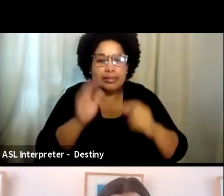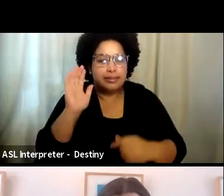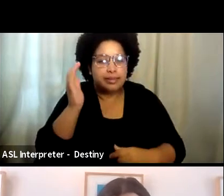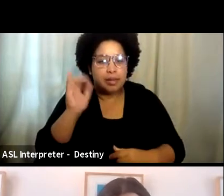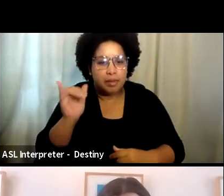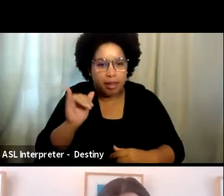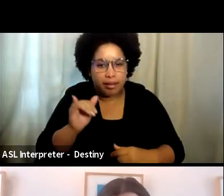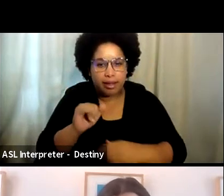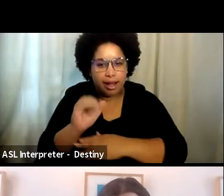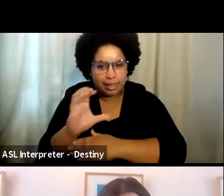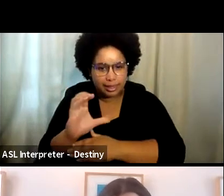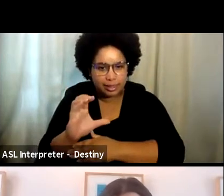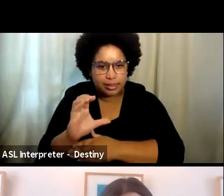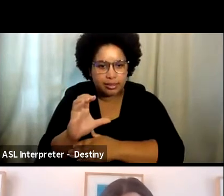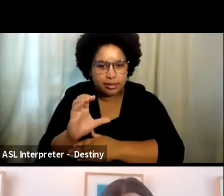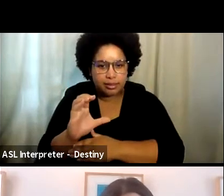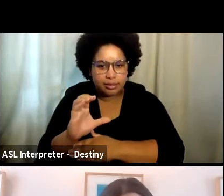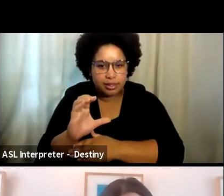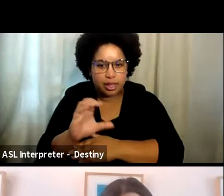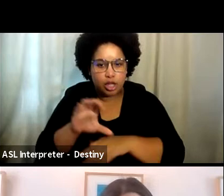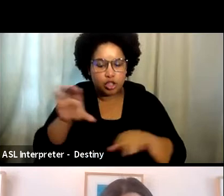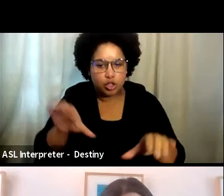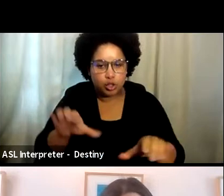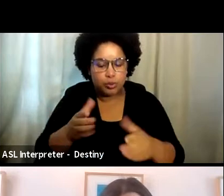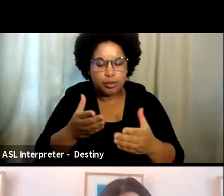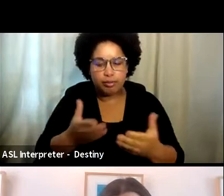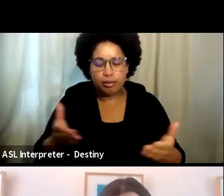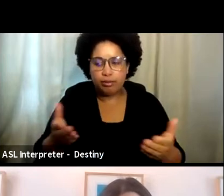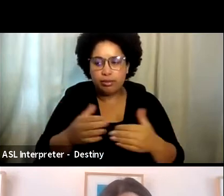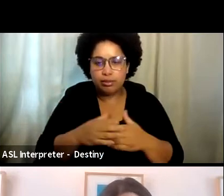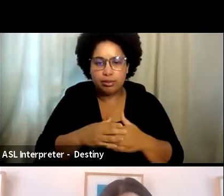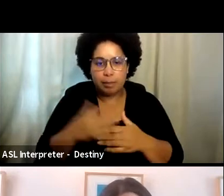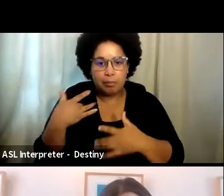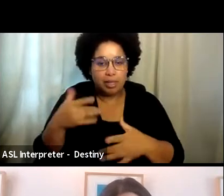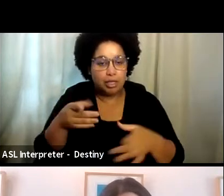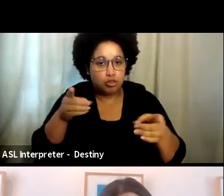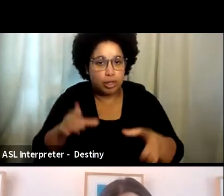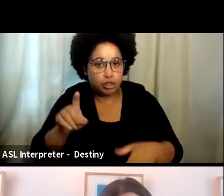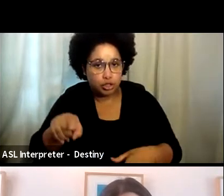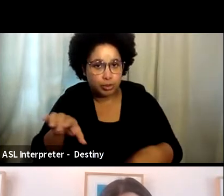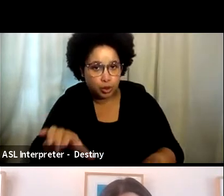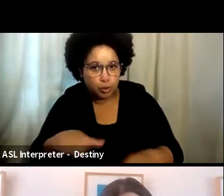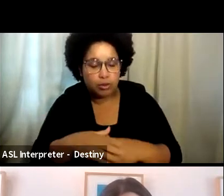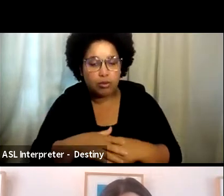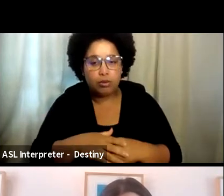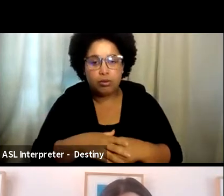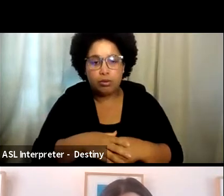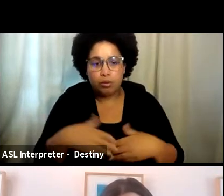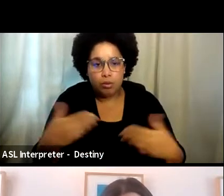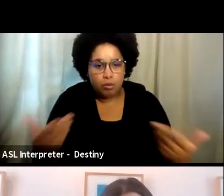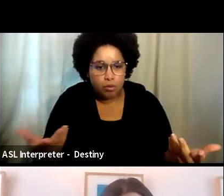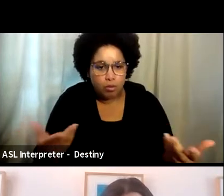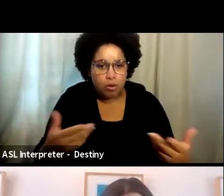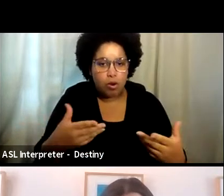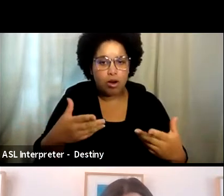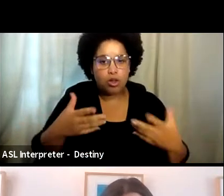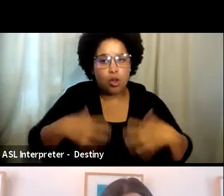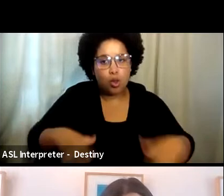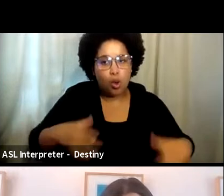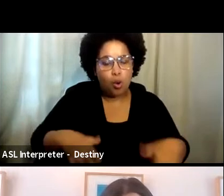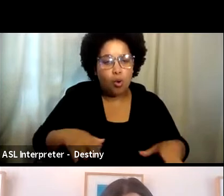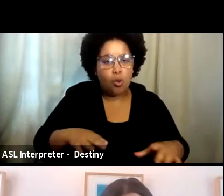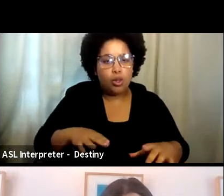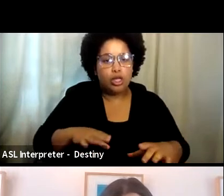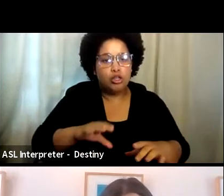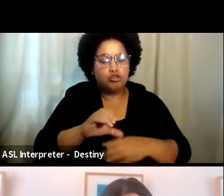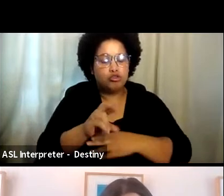an intimacy coordinator is doing things that a director should be doing or that the warden group should be